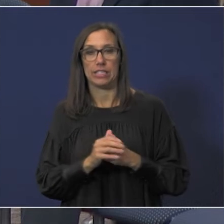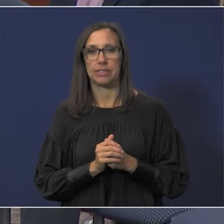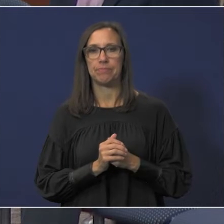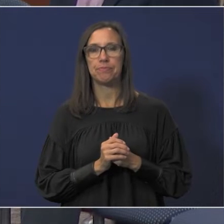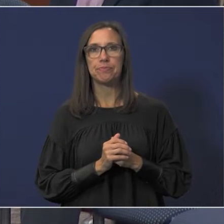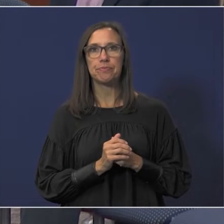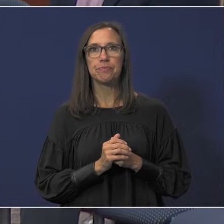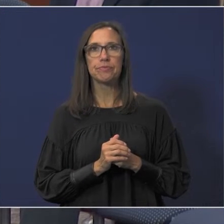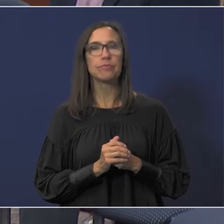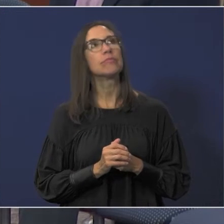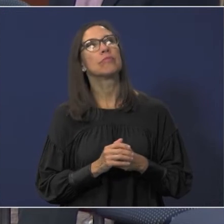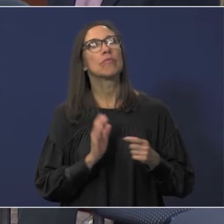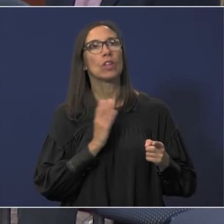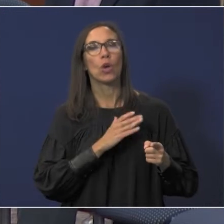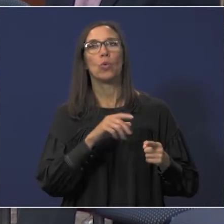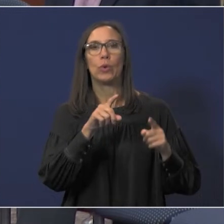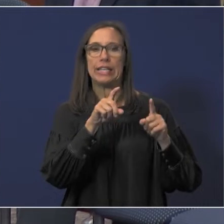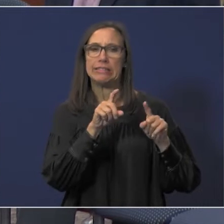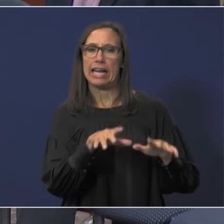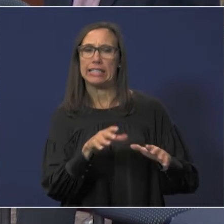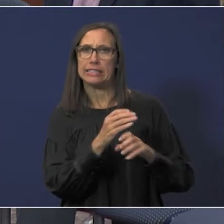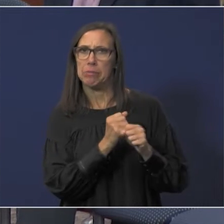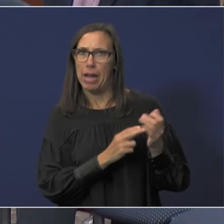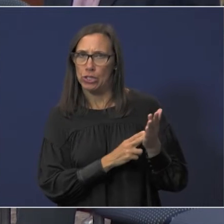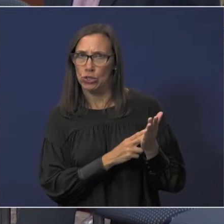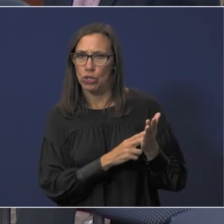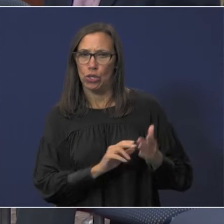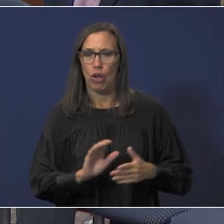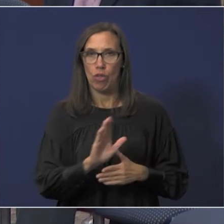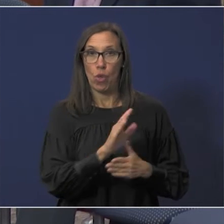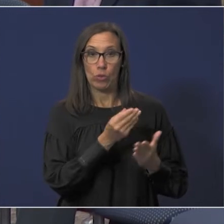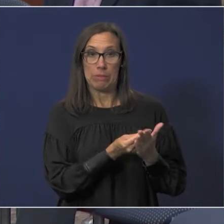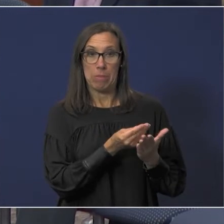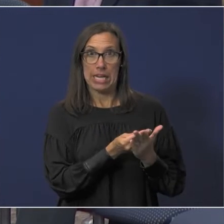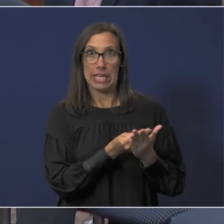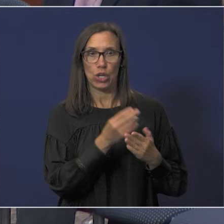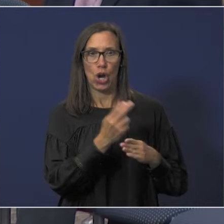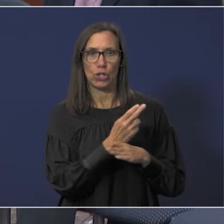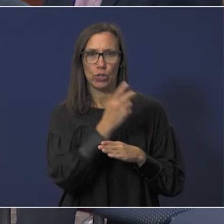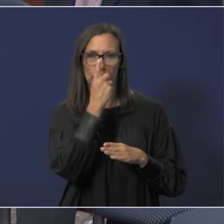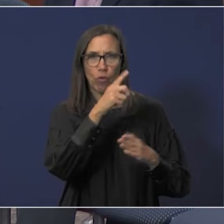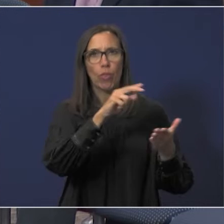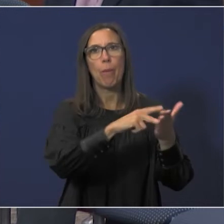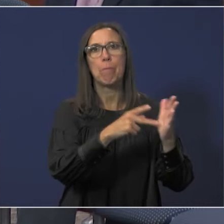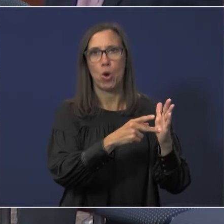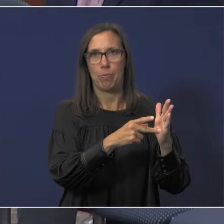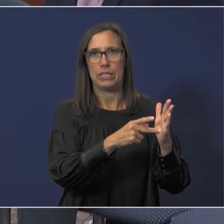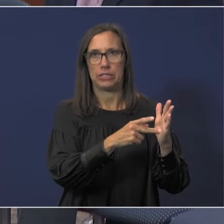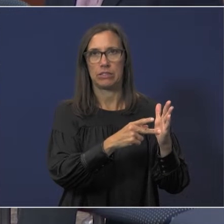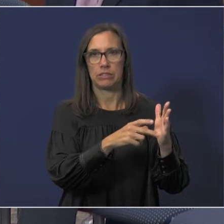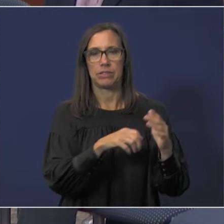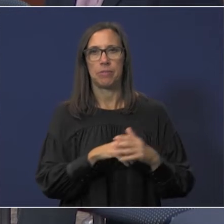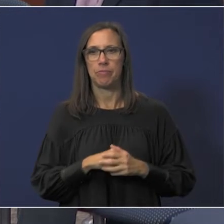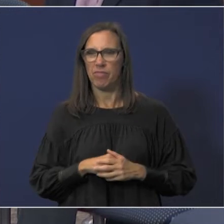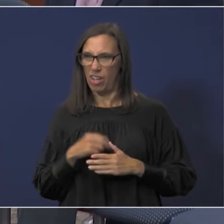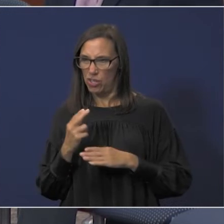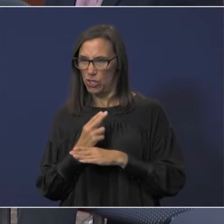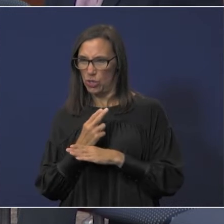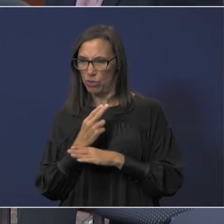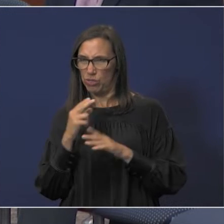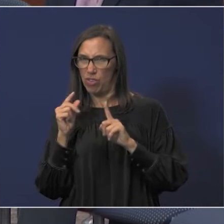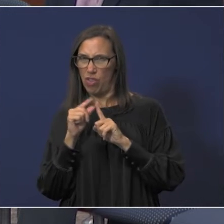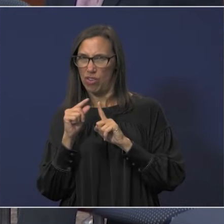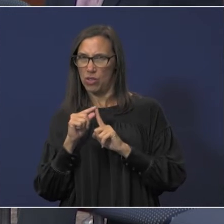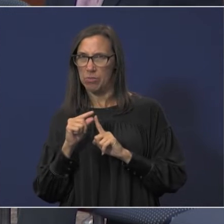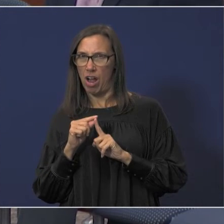test that compliance requirement we do test to ensure that those monies are being used for the purposes of those grants you use the terminology